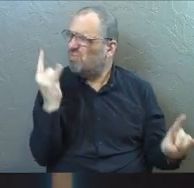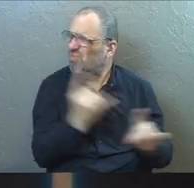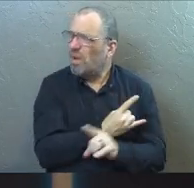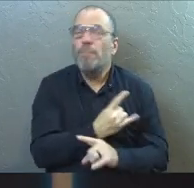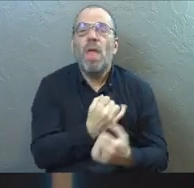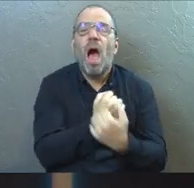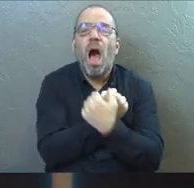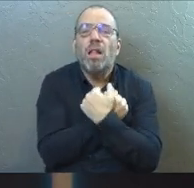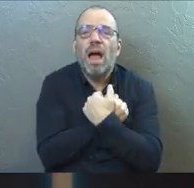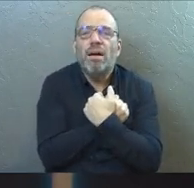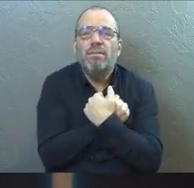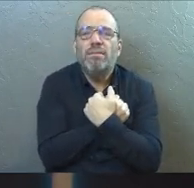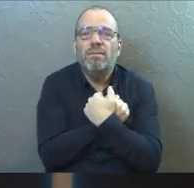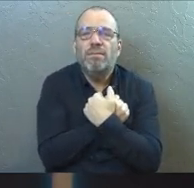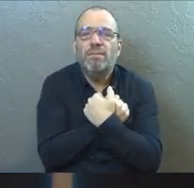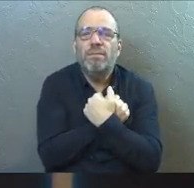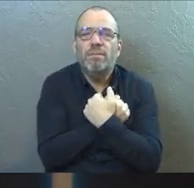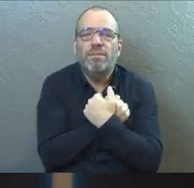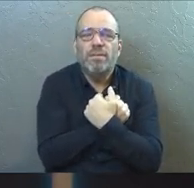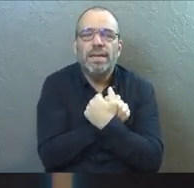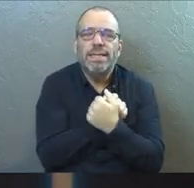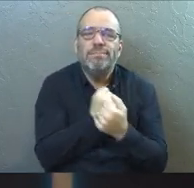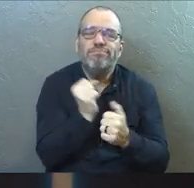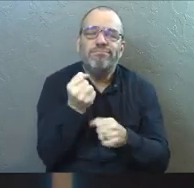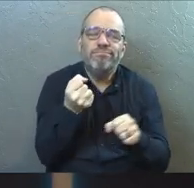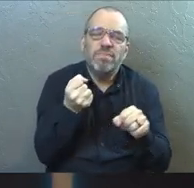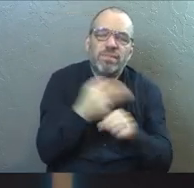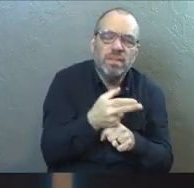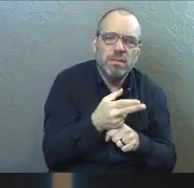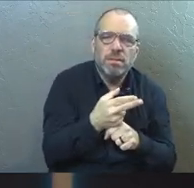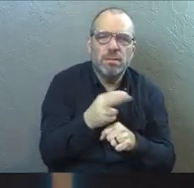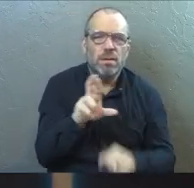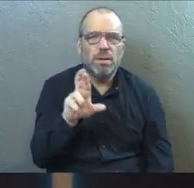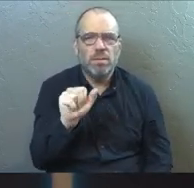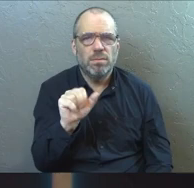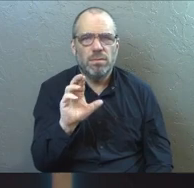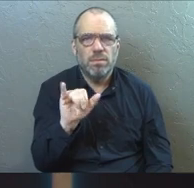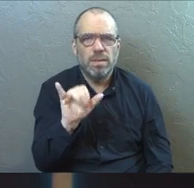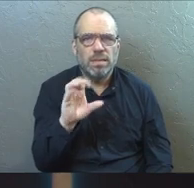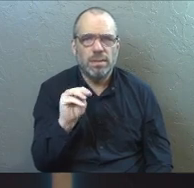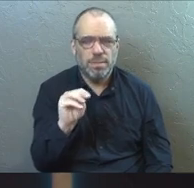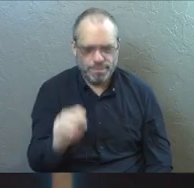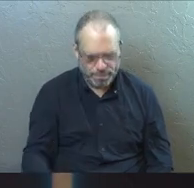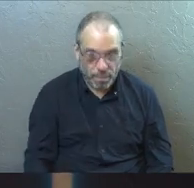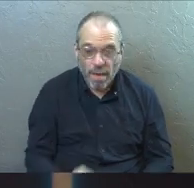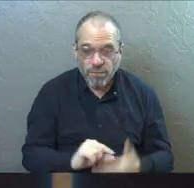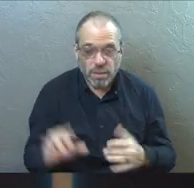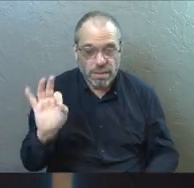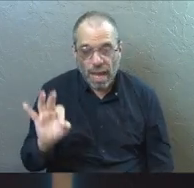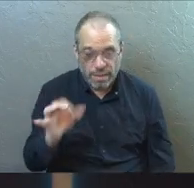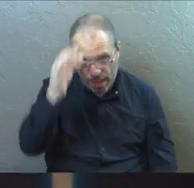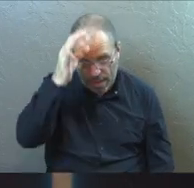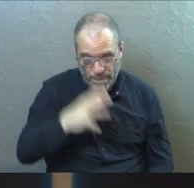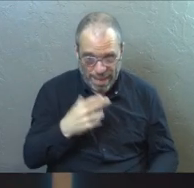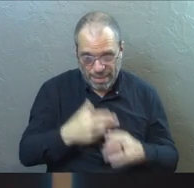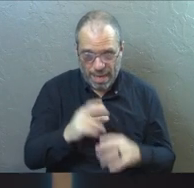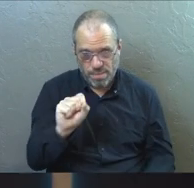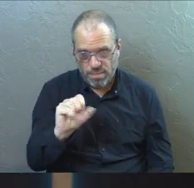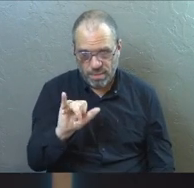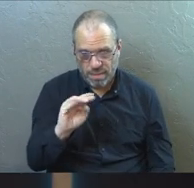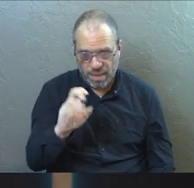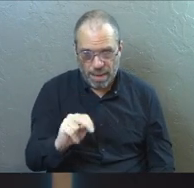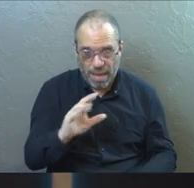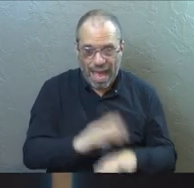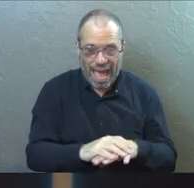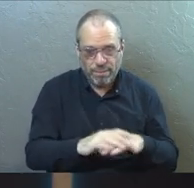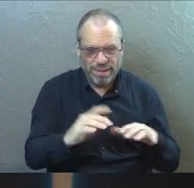Love defeats racism. That's why. There's good stuff there. Verse 9, a man named Simon had been a